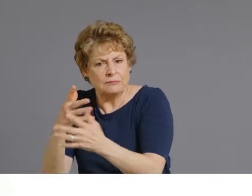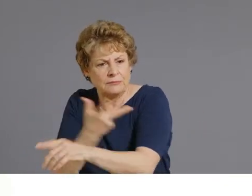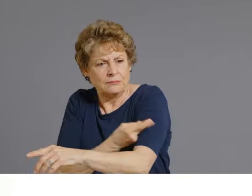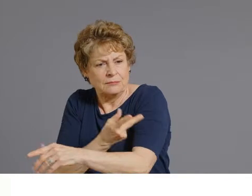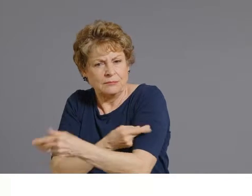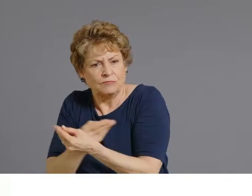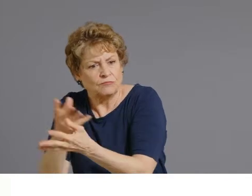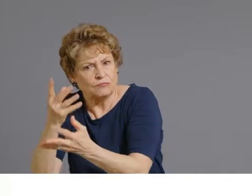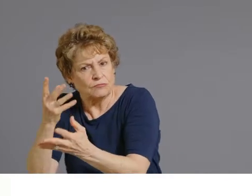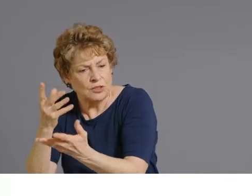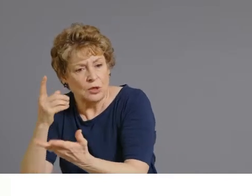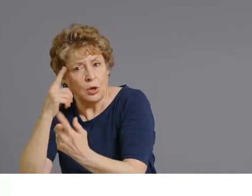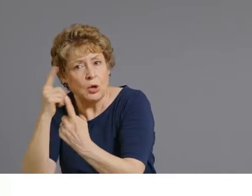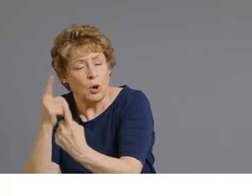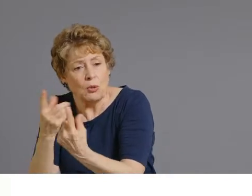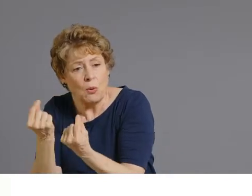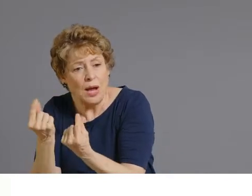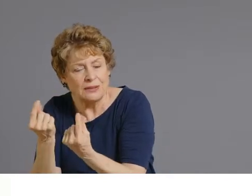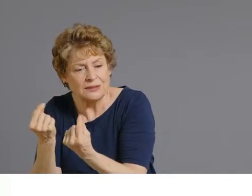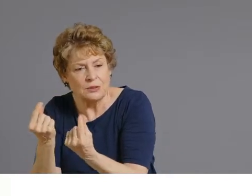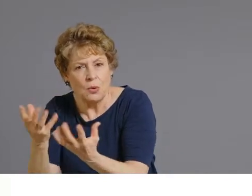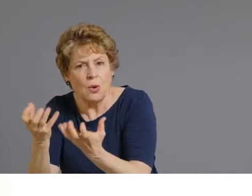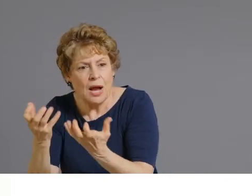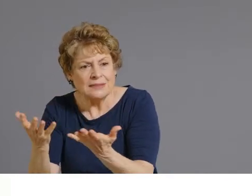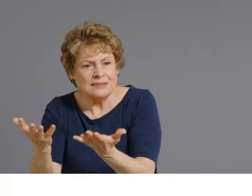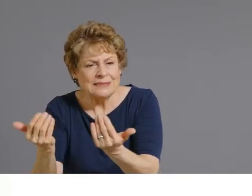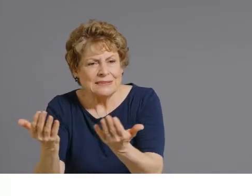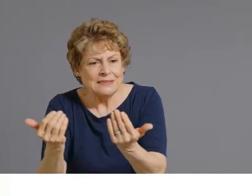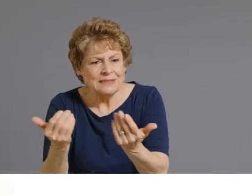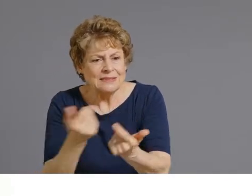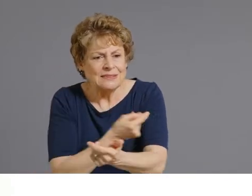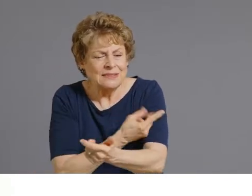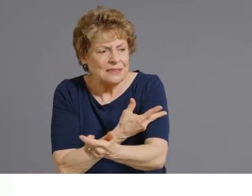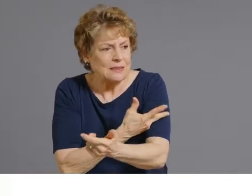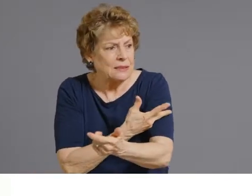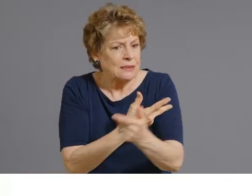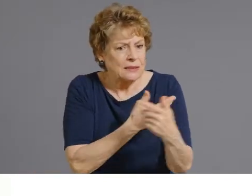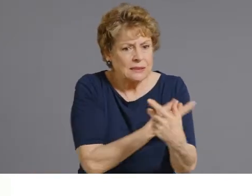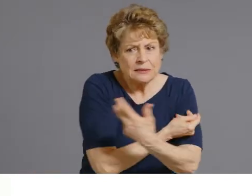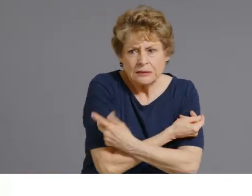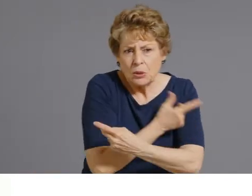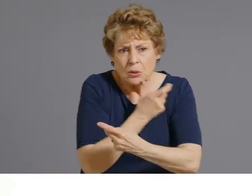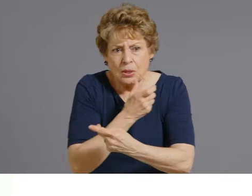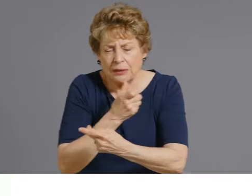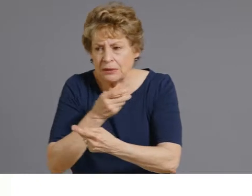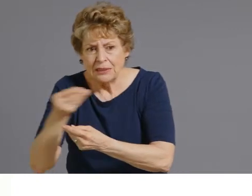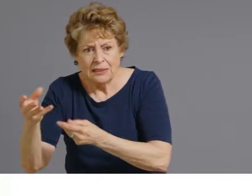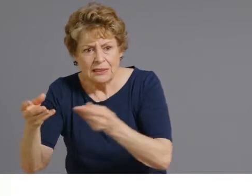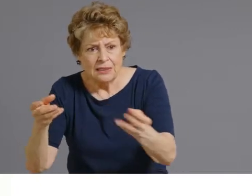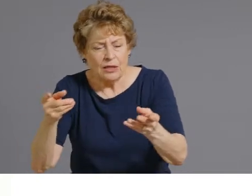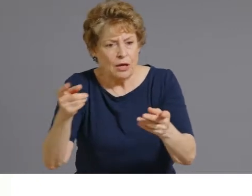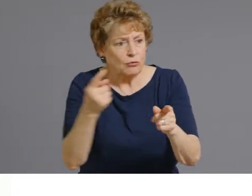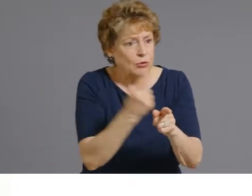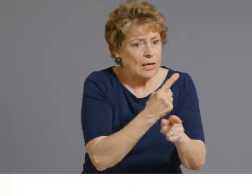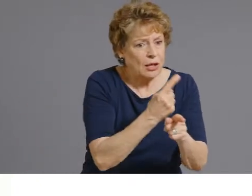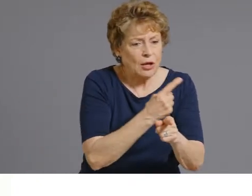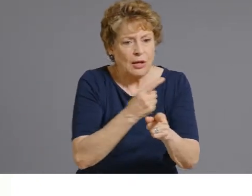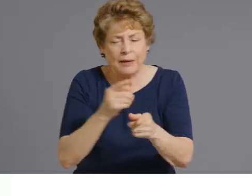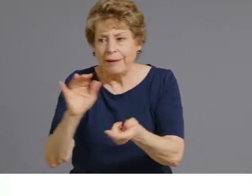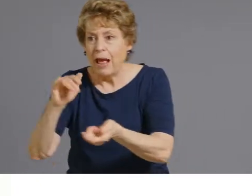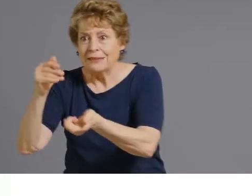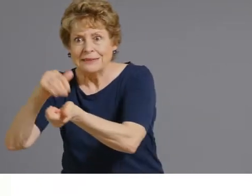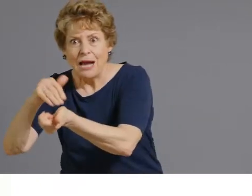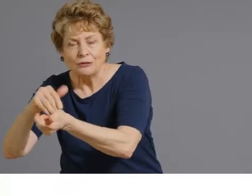to get vaccine into places where people normally receive their health care. So where they normally get their flu shots, where they can talk to